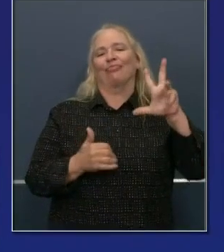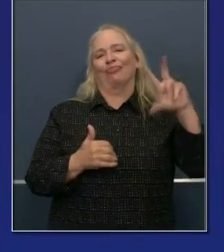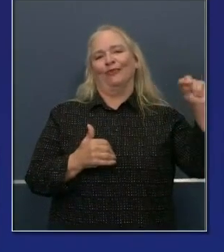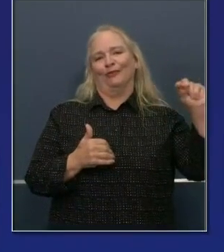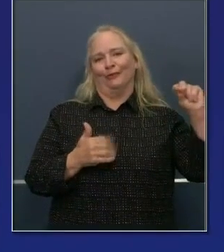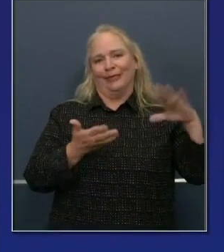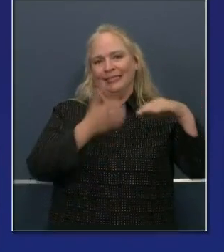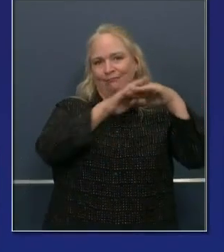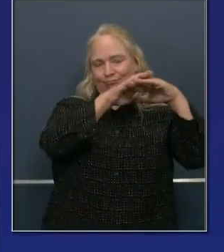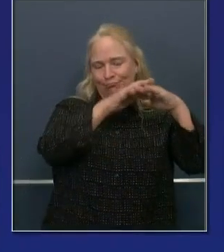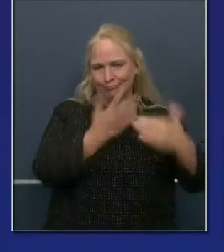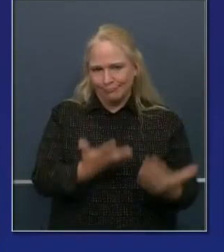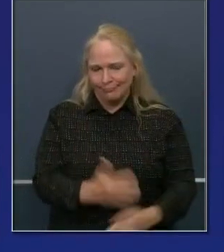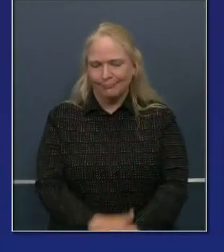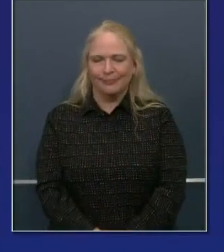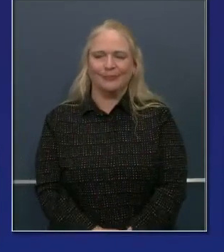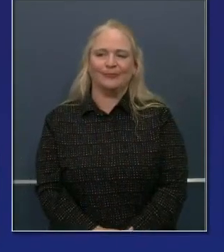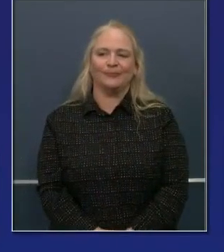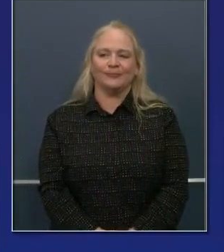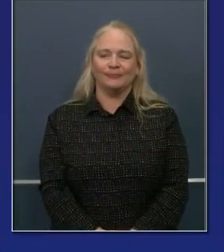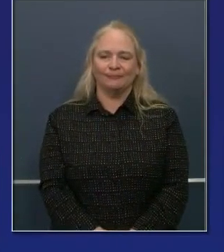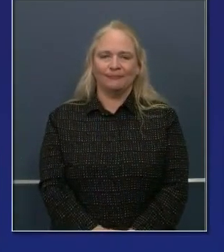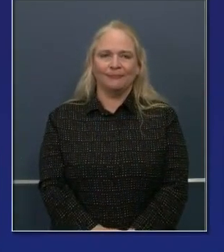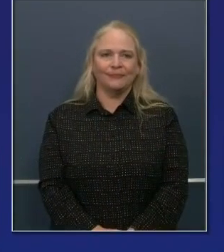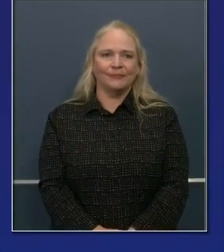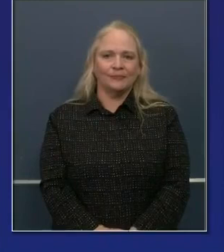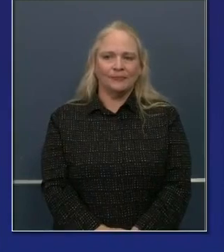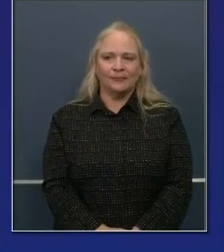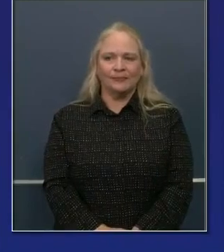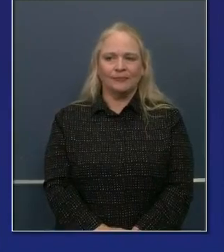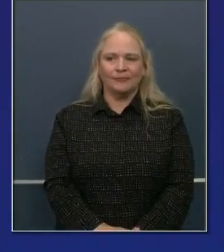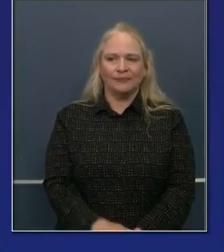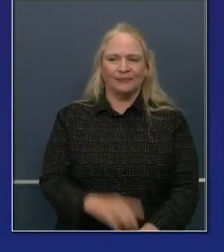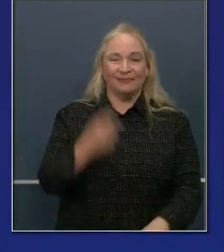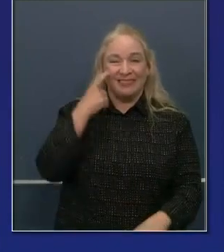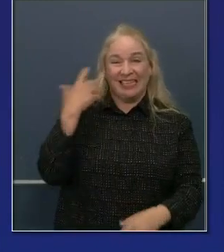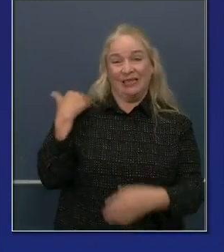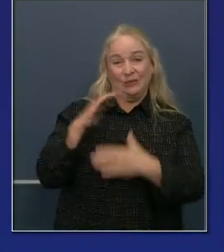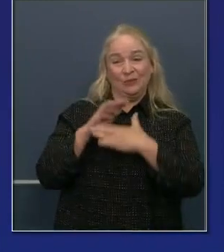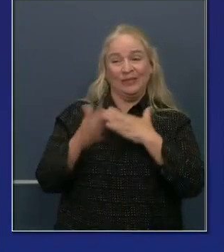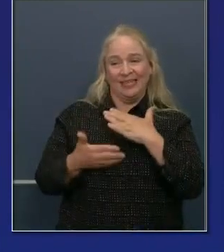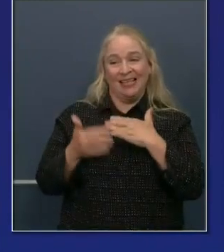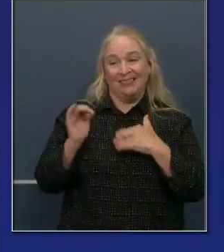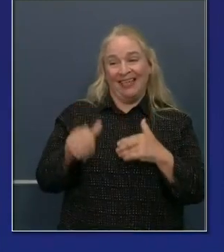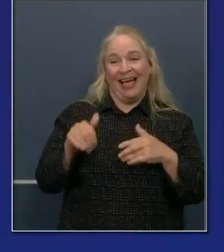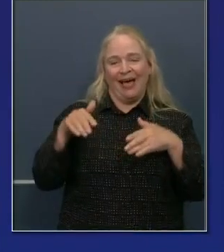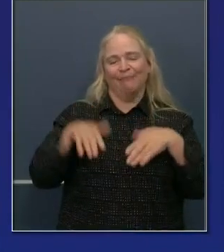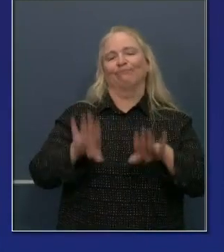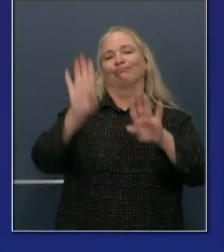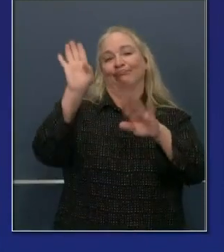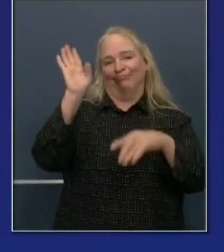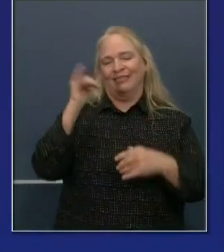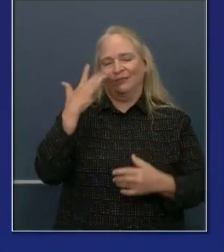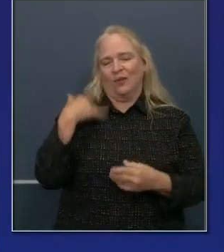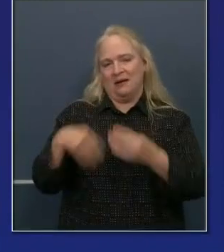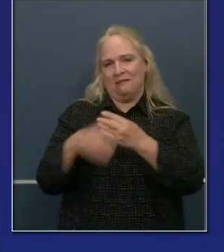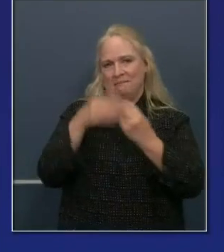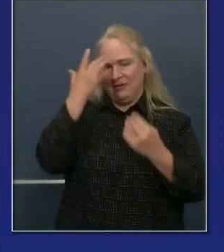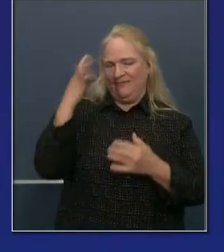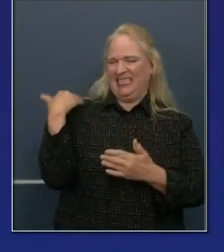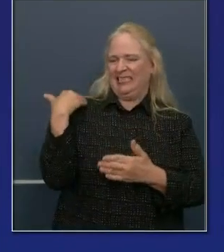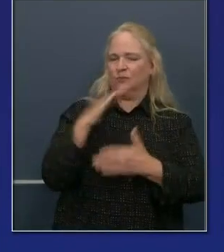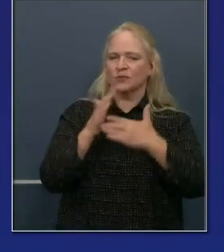additional counties. These were placed over the weekend, and I anticipate at least two counties